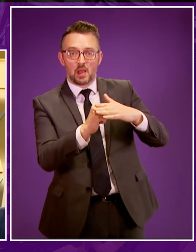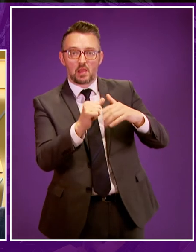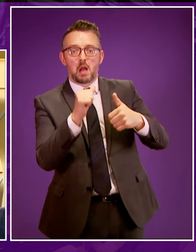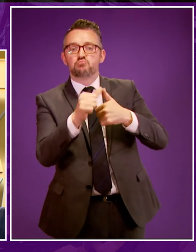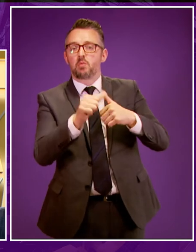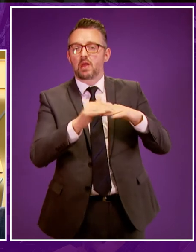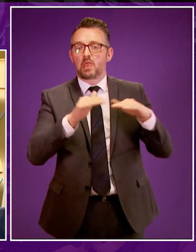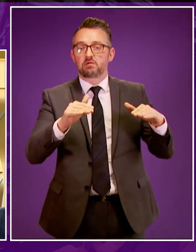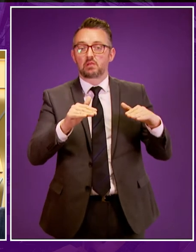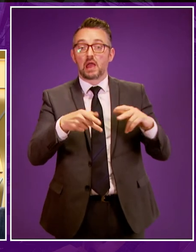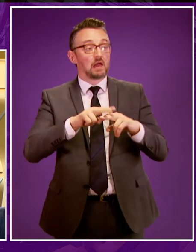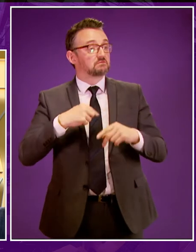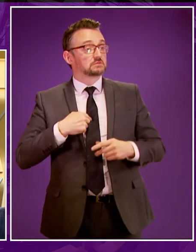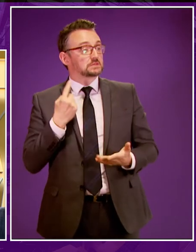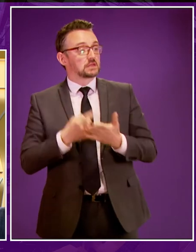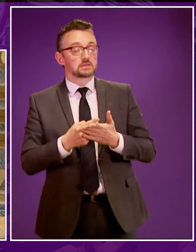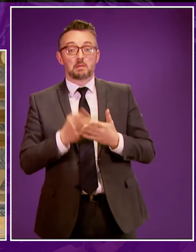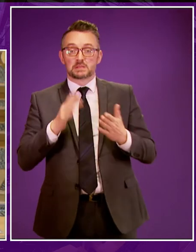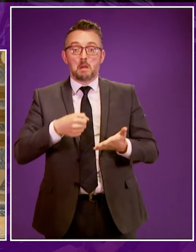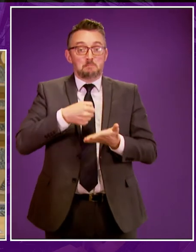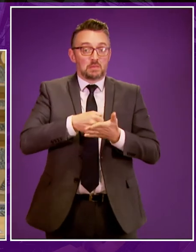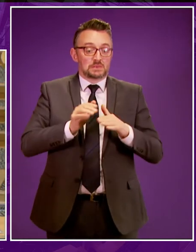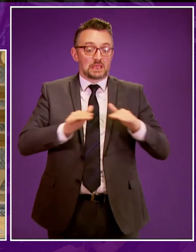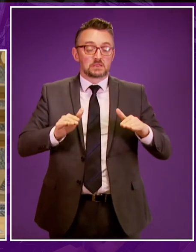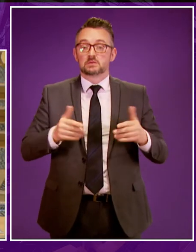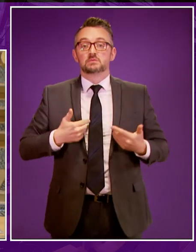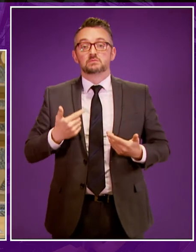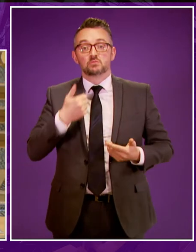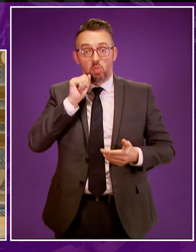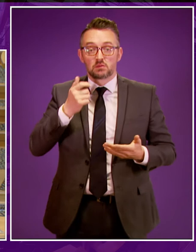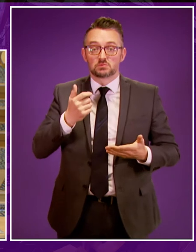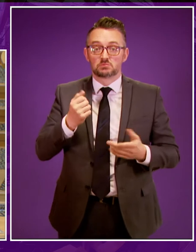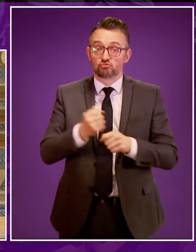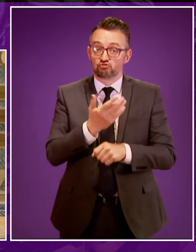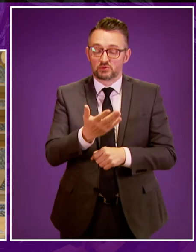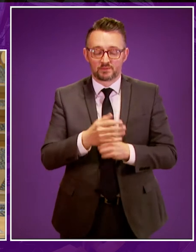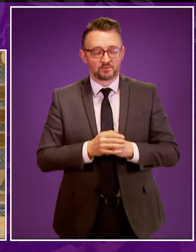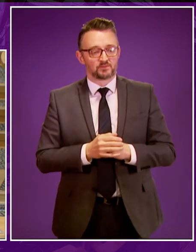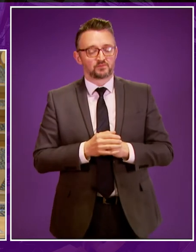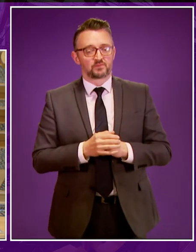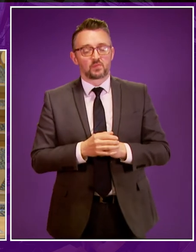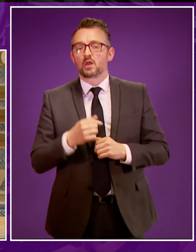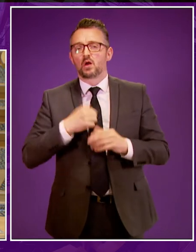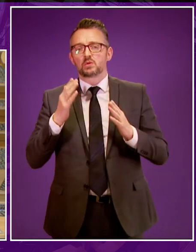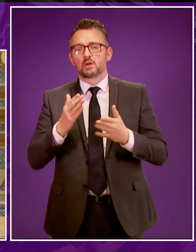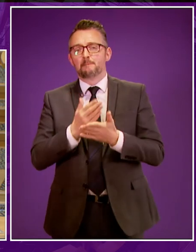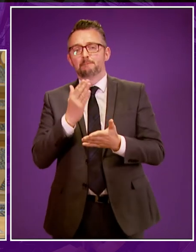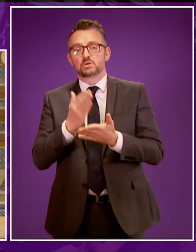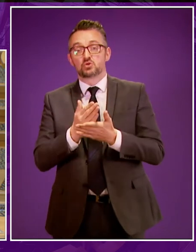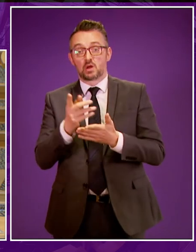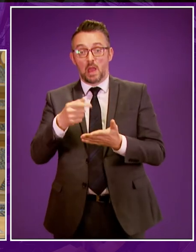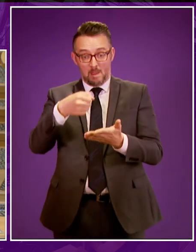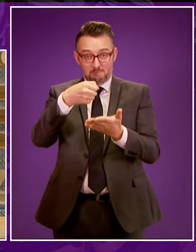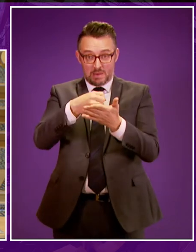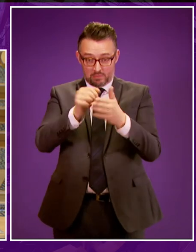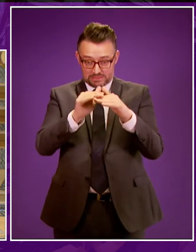requires us to set a minimum standard that is what the government will do. What I want to ensure however as well is that if we do establish a minimum